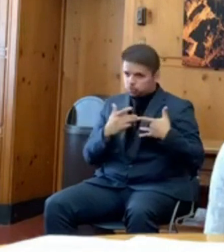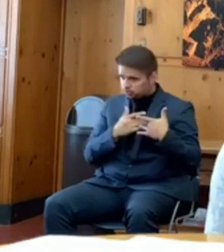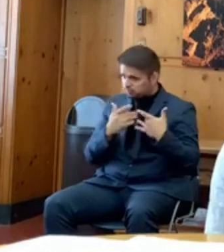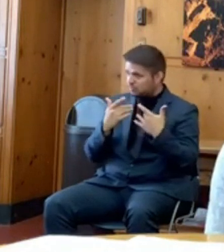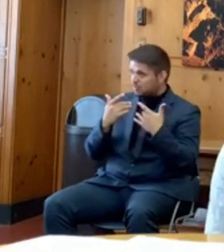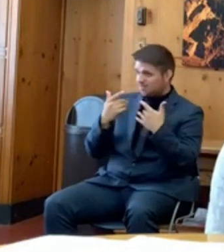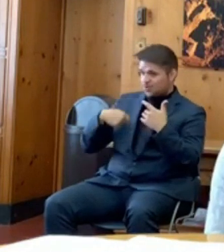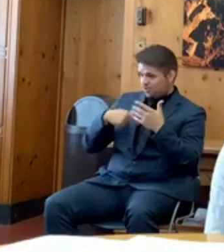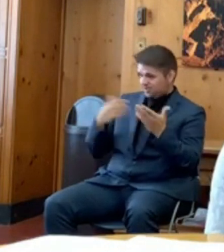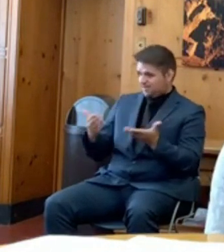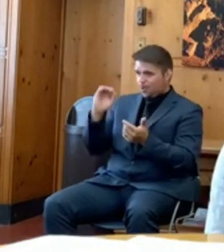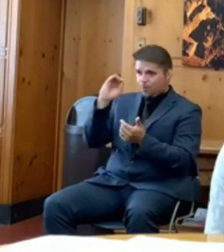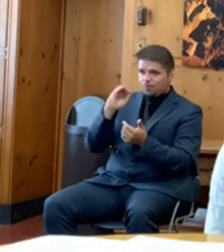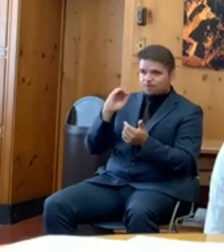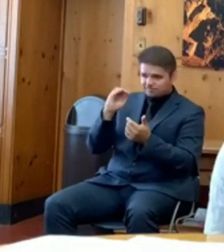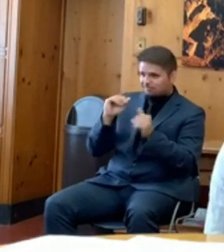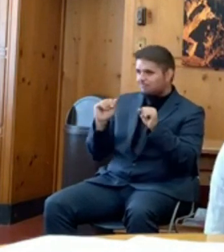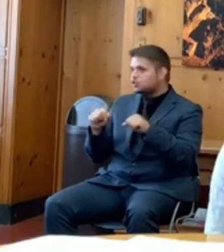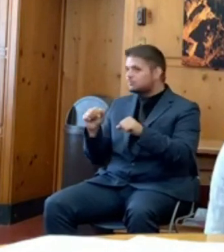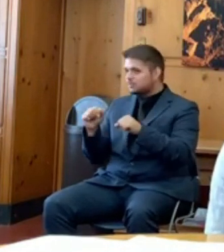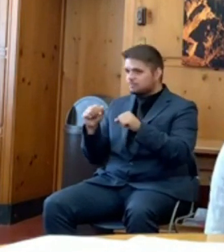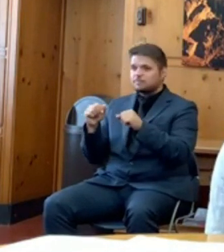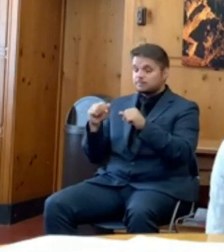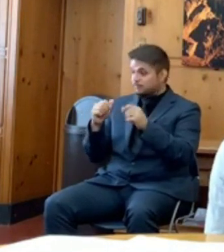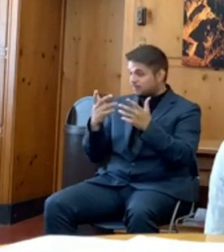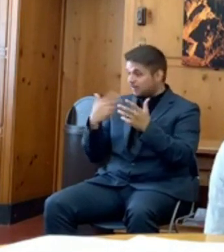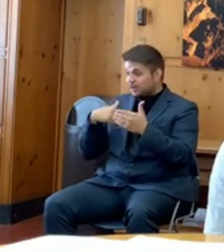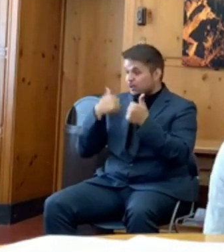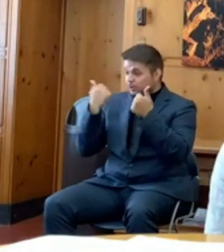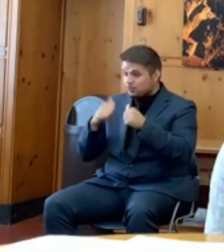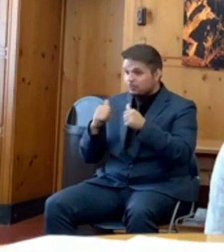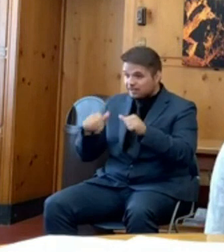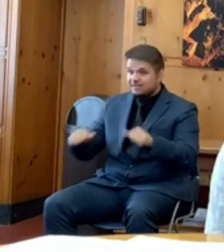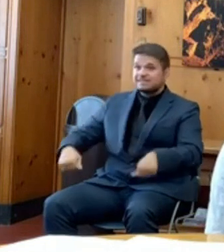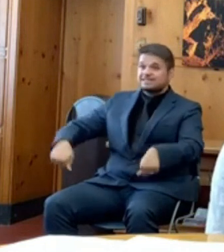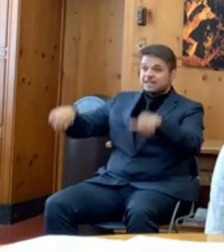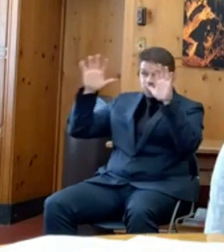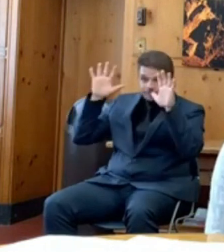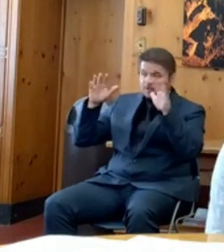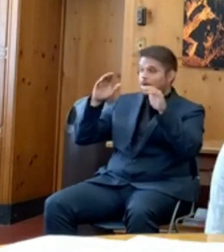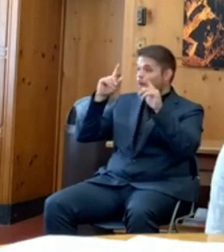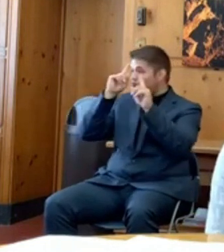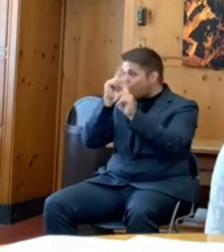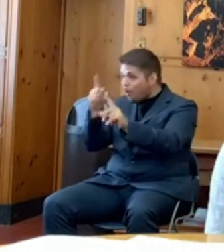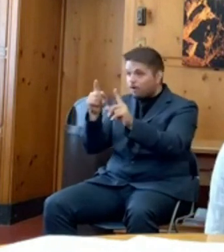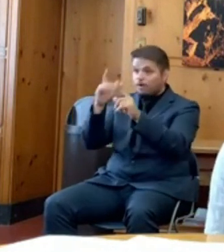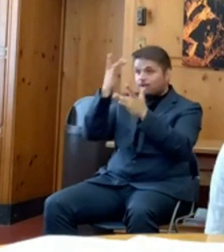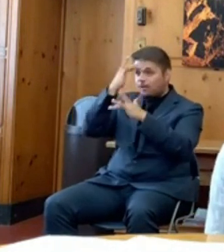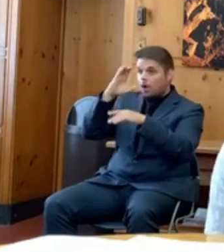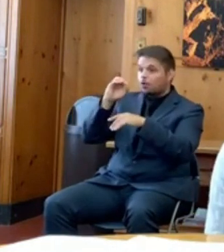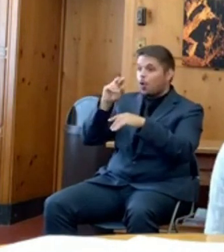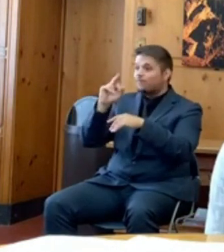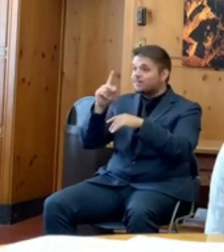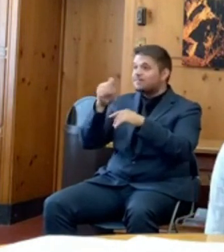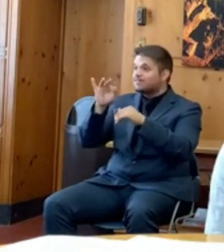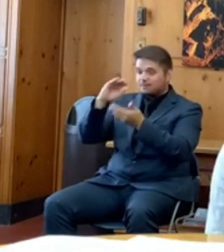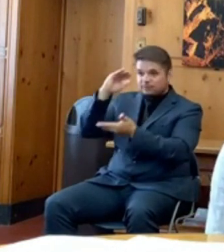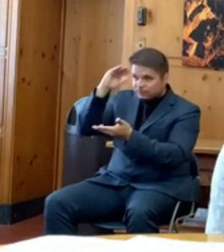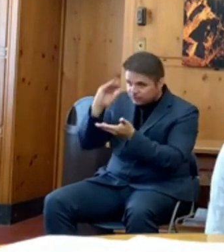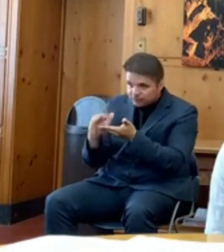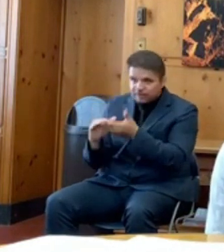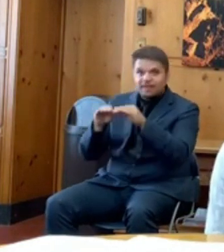sacrifices to slow the transmission and reduce the spread of the virus. We have, as a result of the